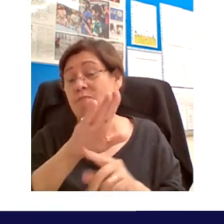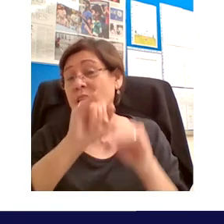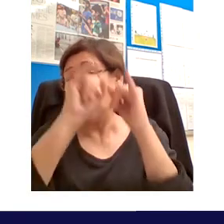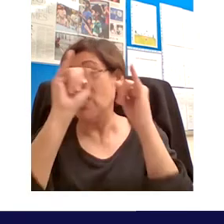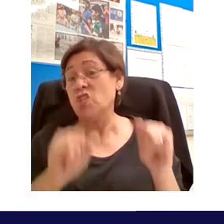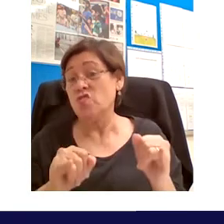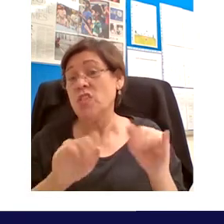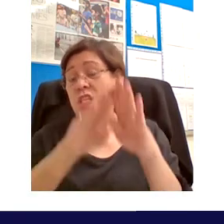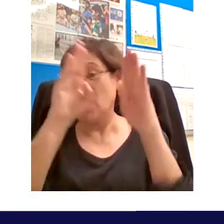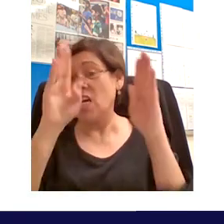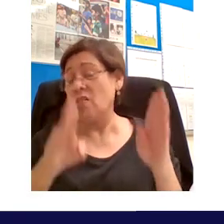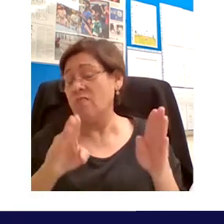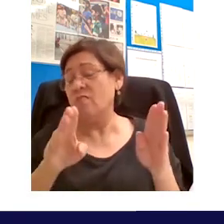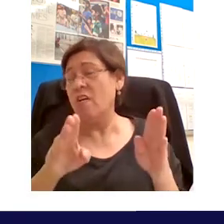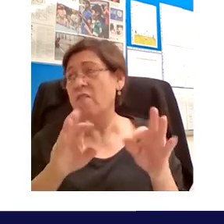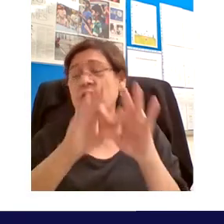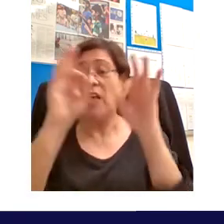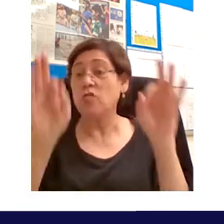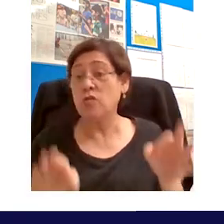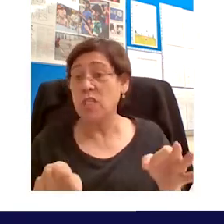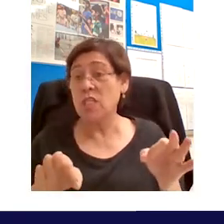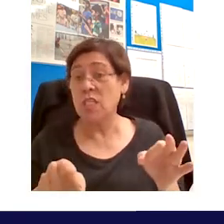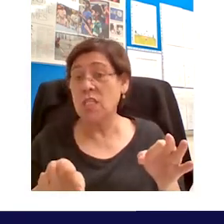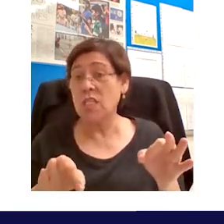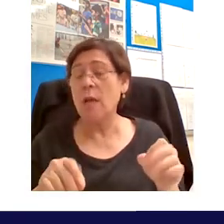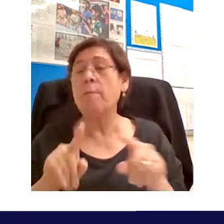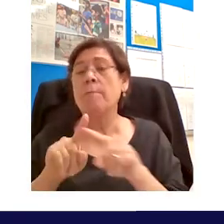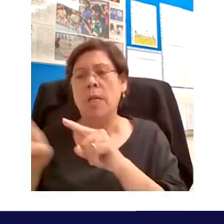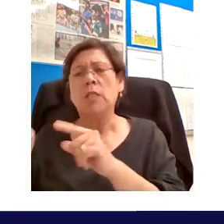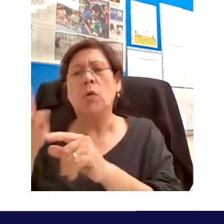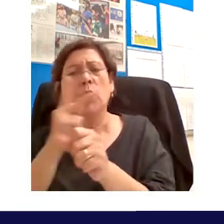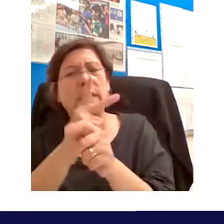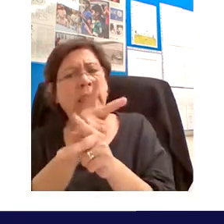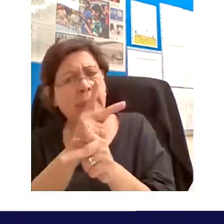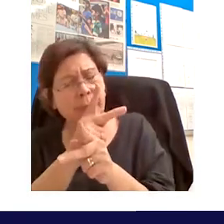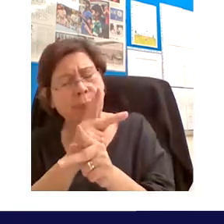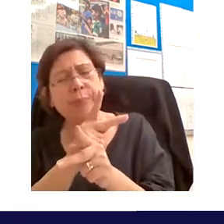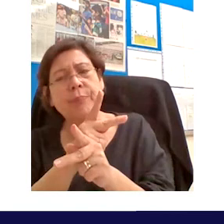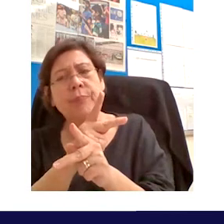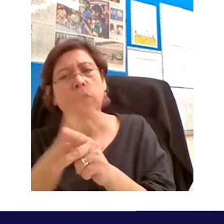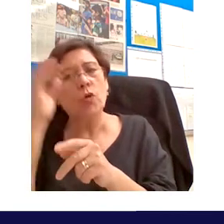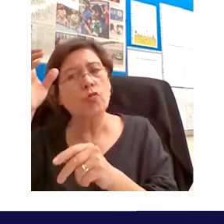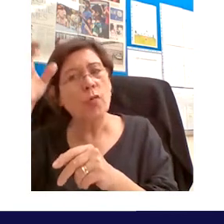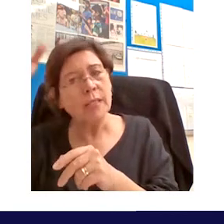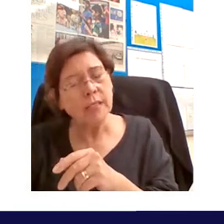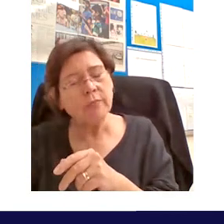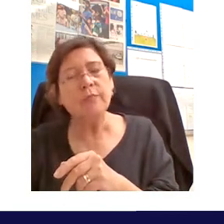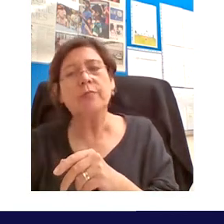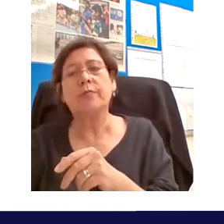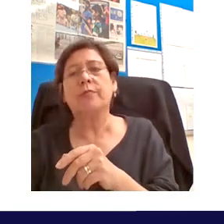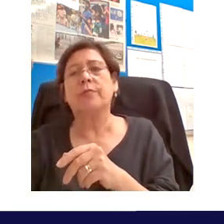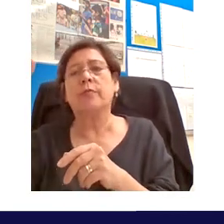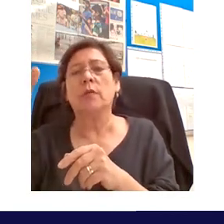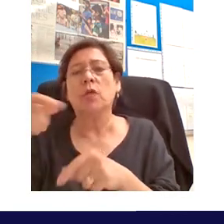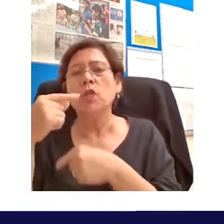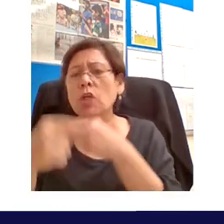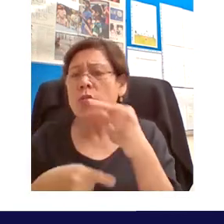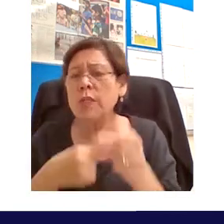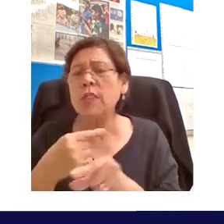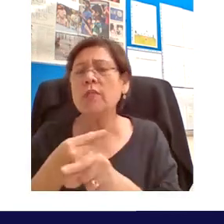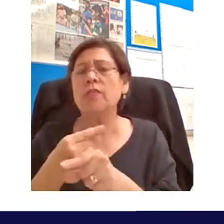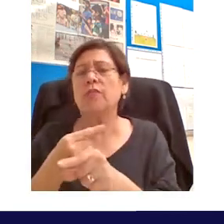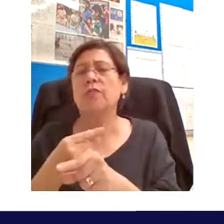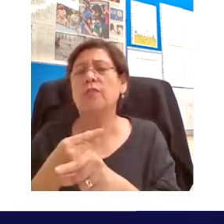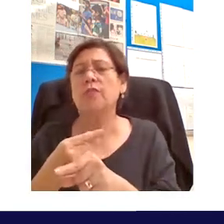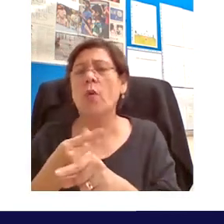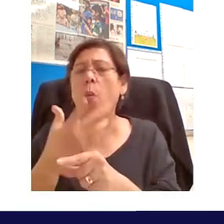preserving the um the creative generative potential of academic culture